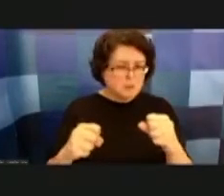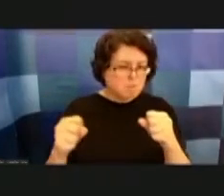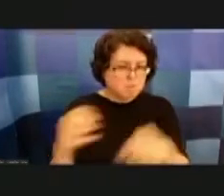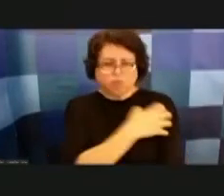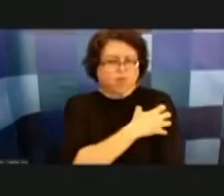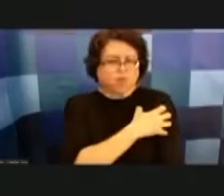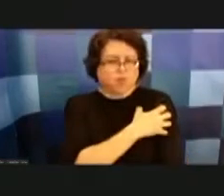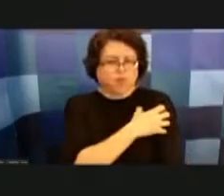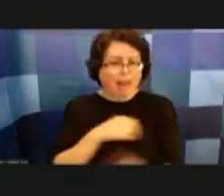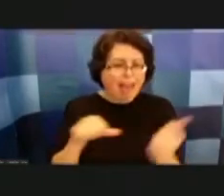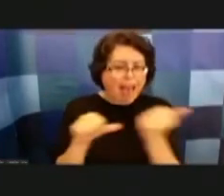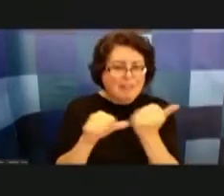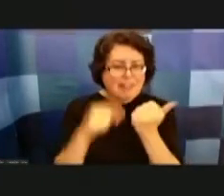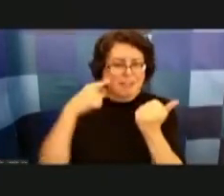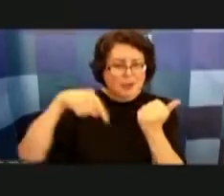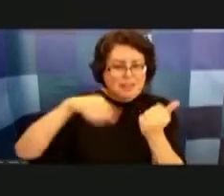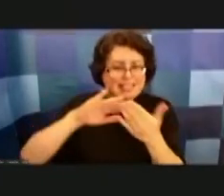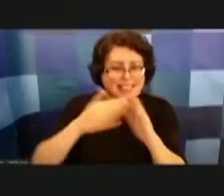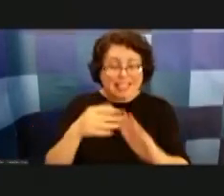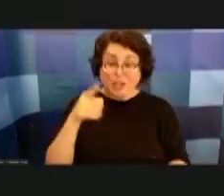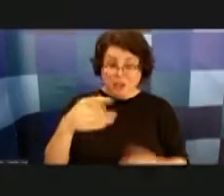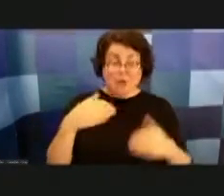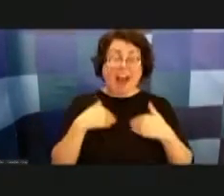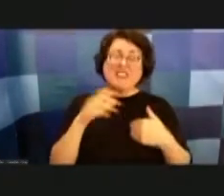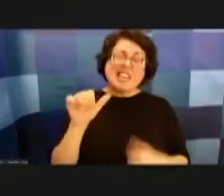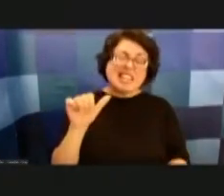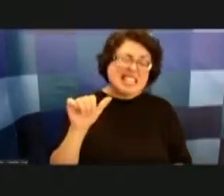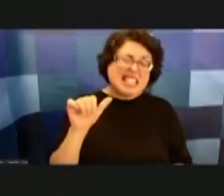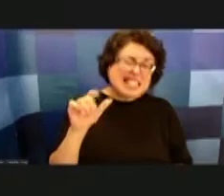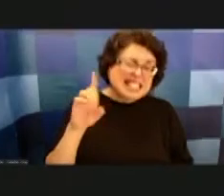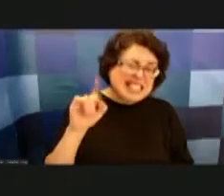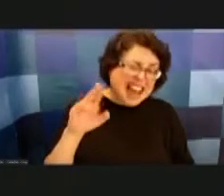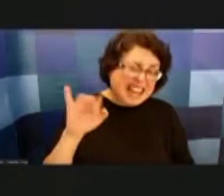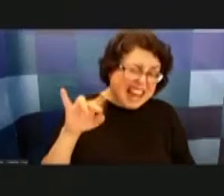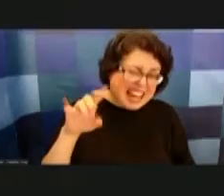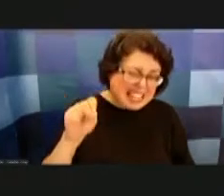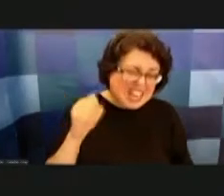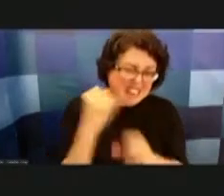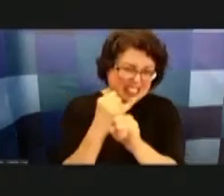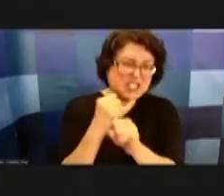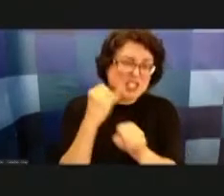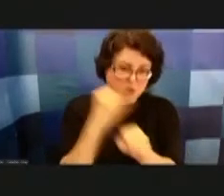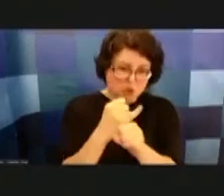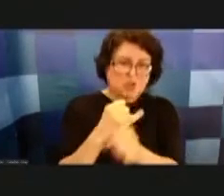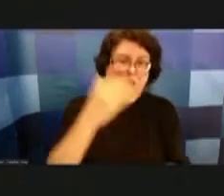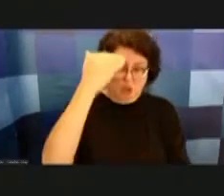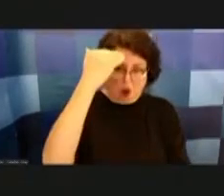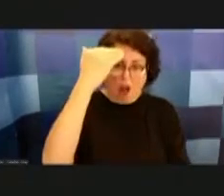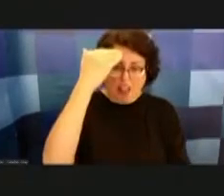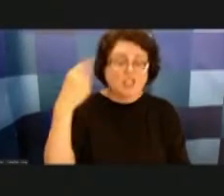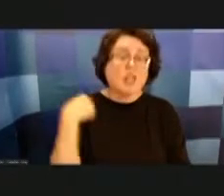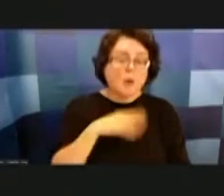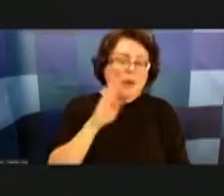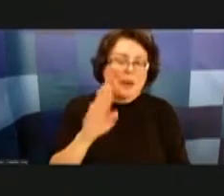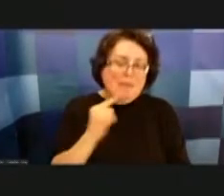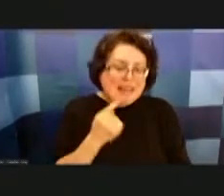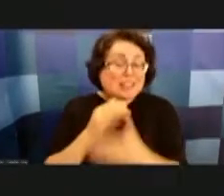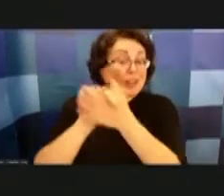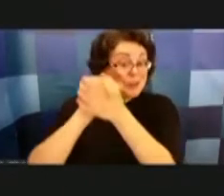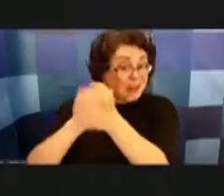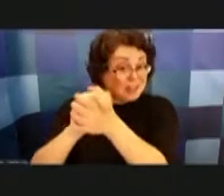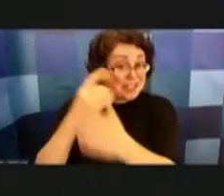decades of institutional knowledge that we will surely miss but i want to congratulate you thank you for your years of service